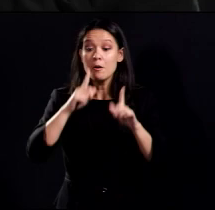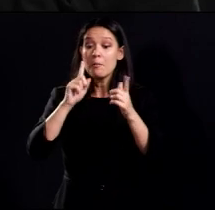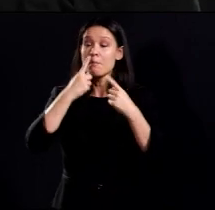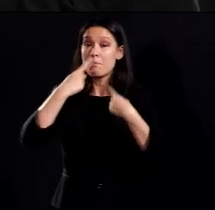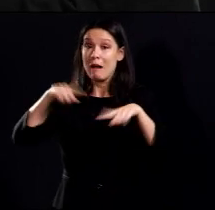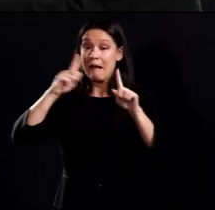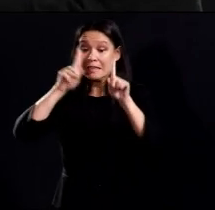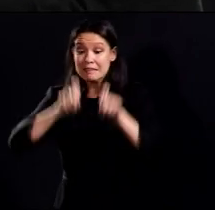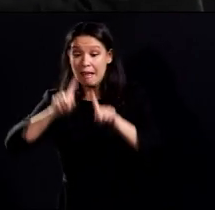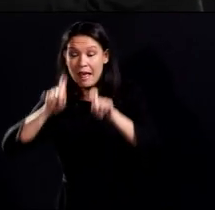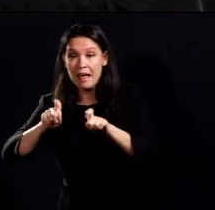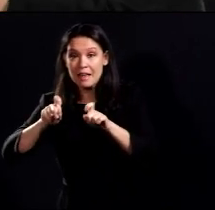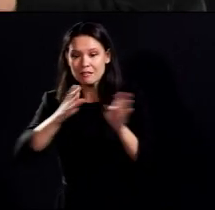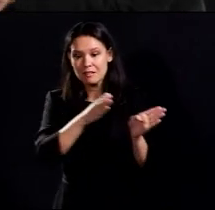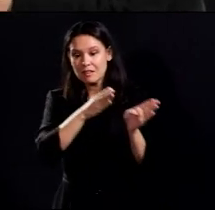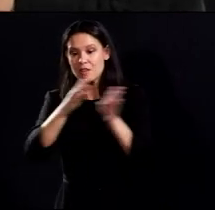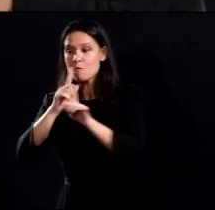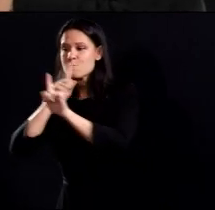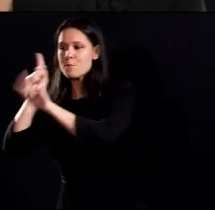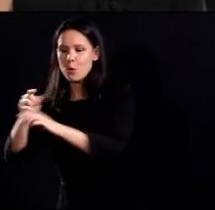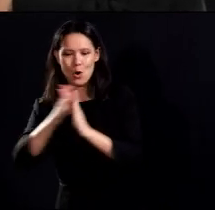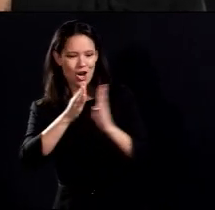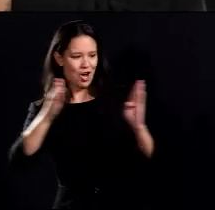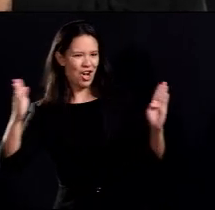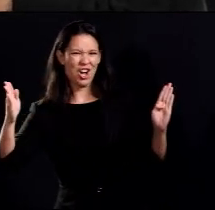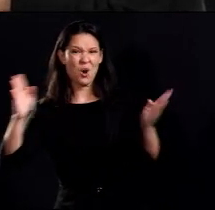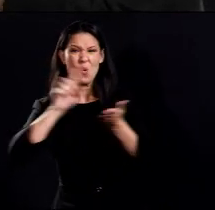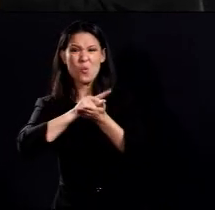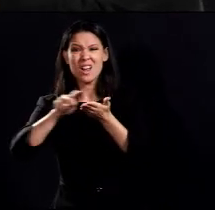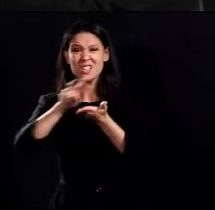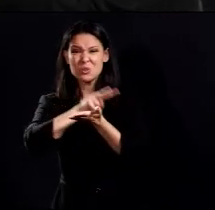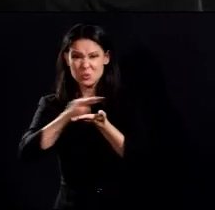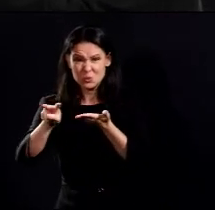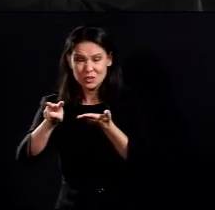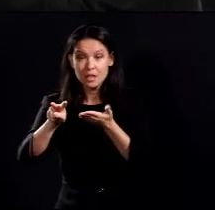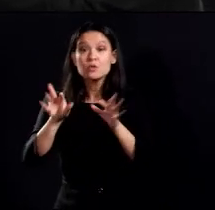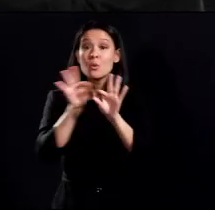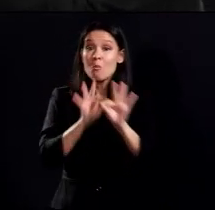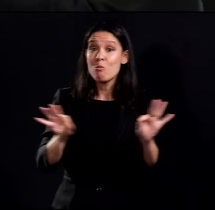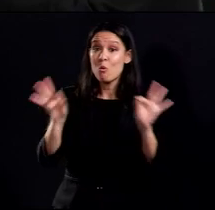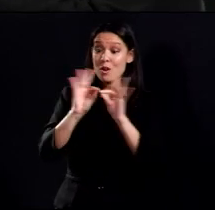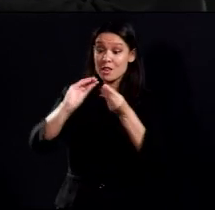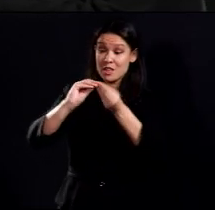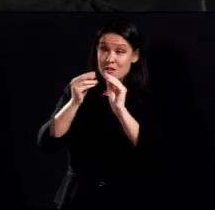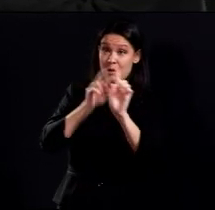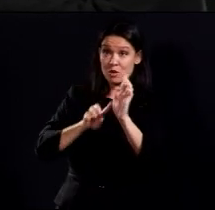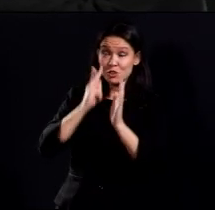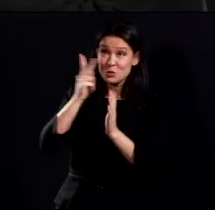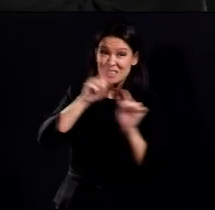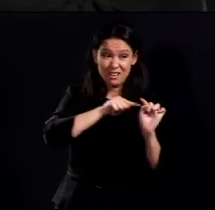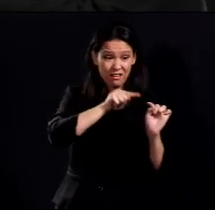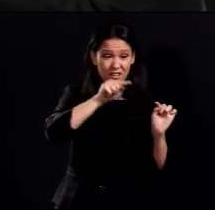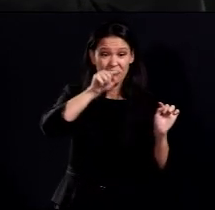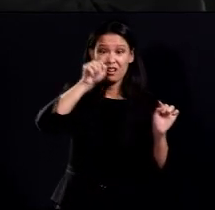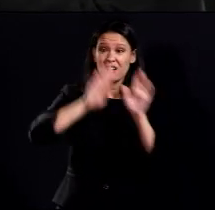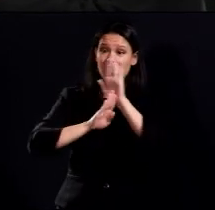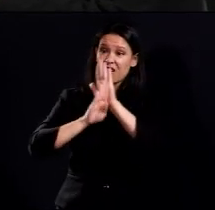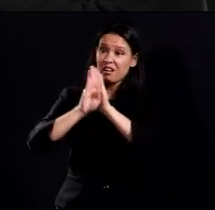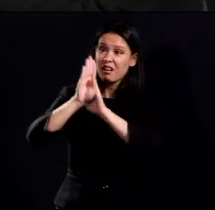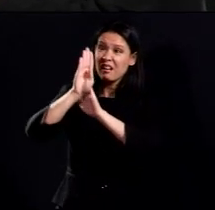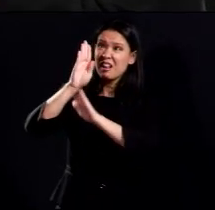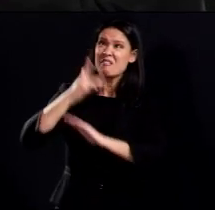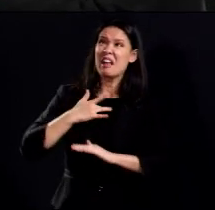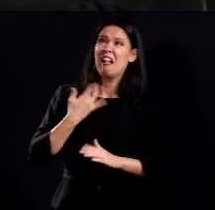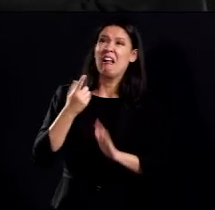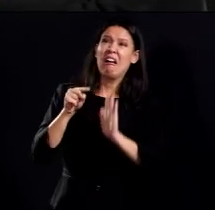reported, those results reported. So, want to make sure that people do keep that in mind when they're looking at these numbers and don't